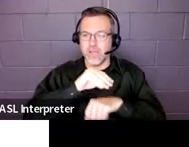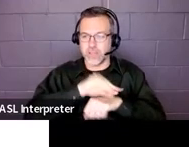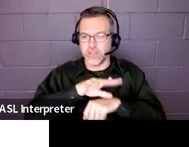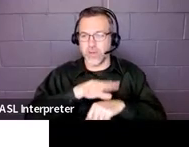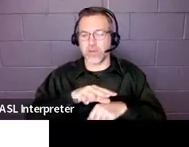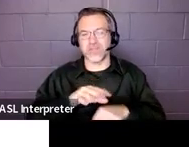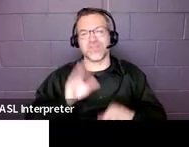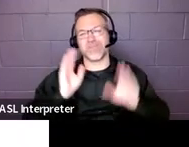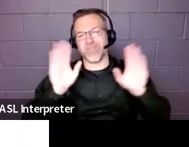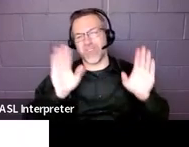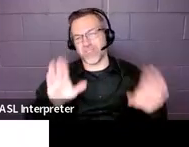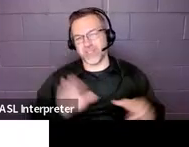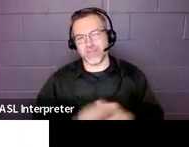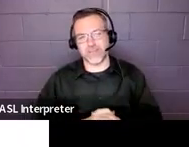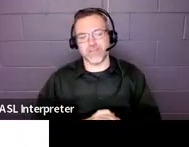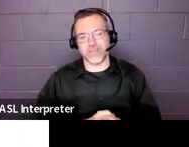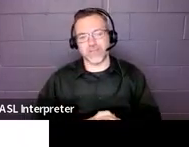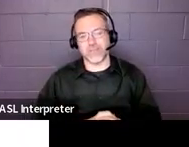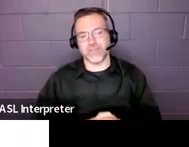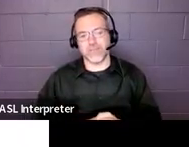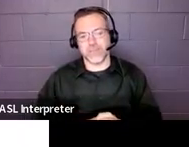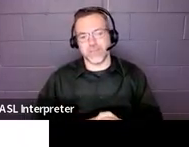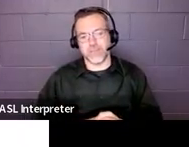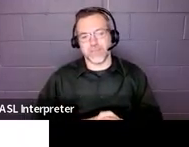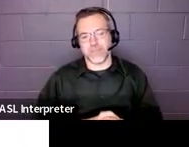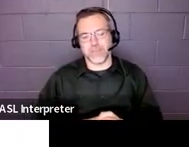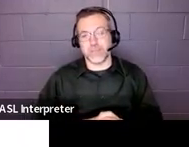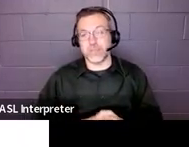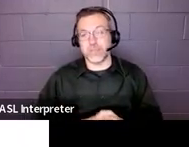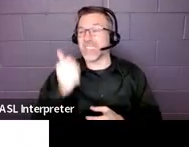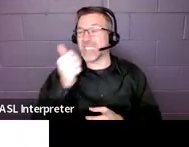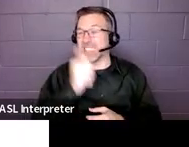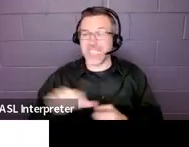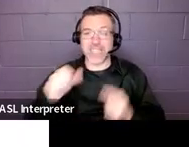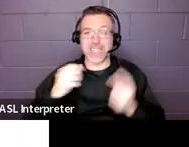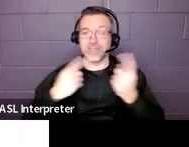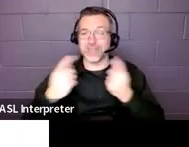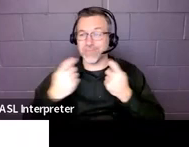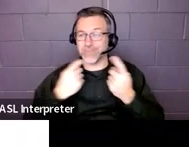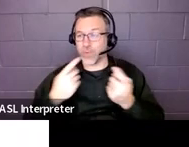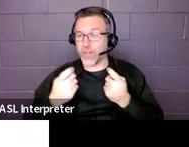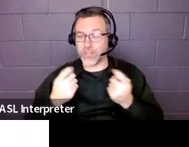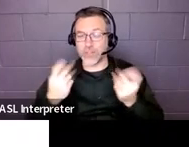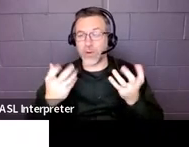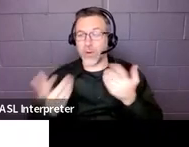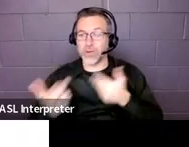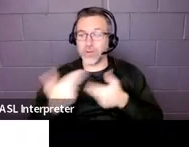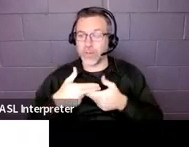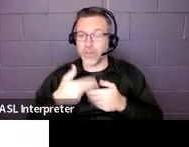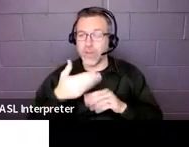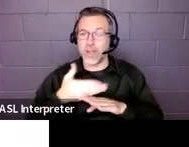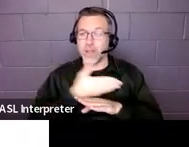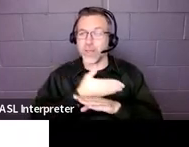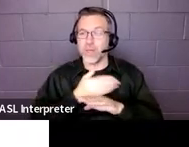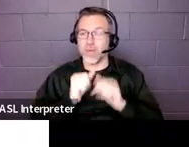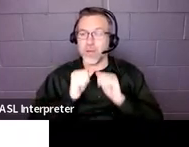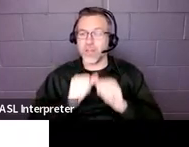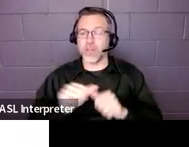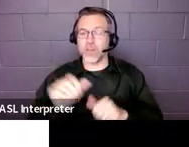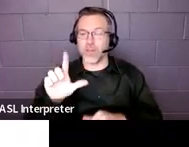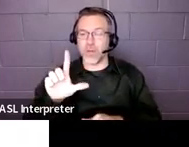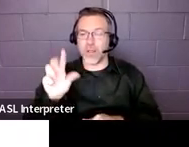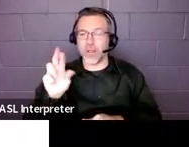Awesome. All right. Anyone have any questions or want to jump in quick before we go on to LRE?